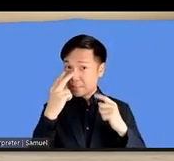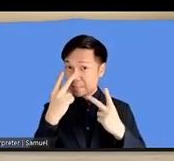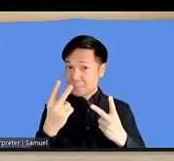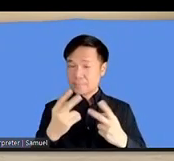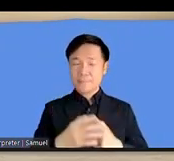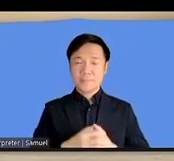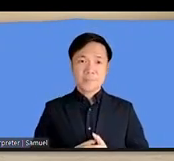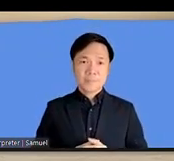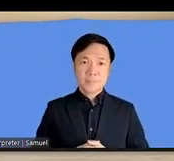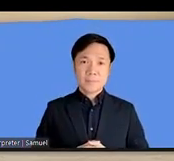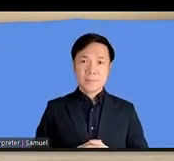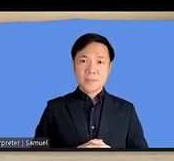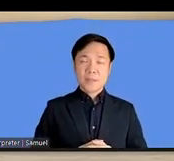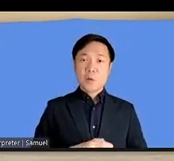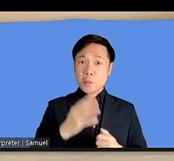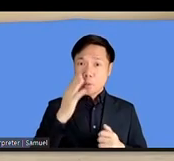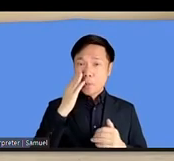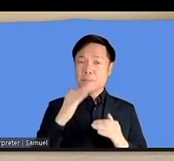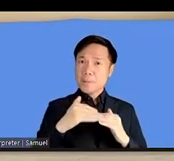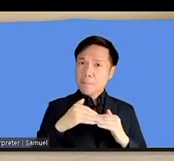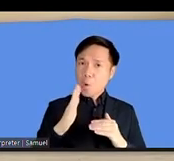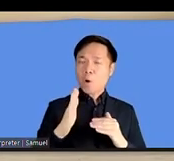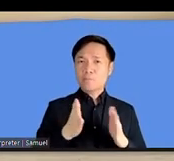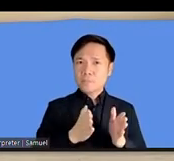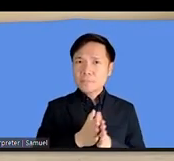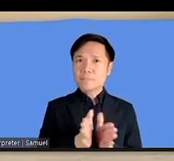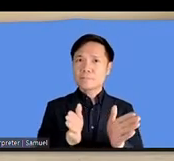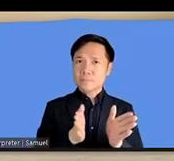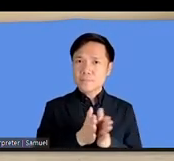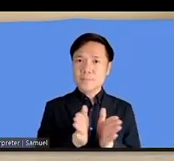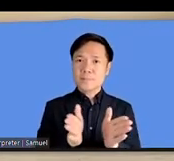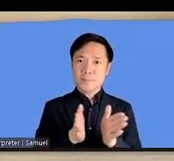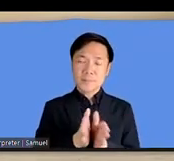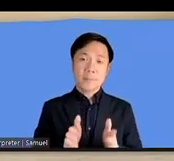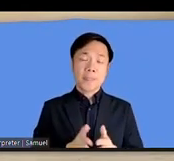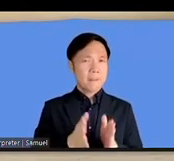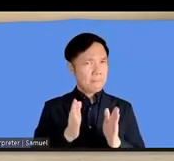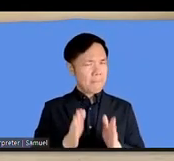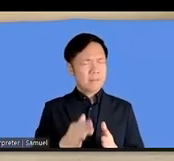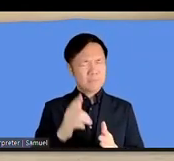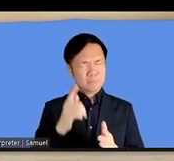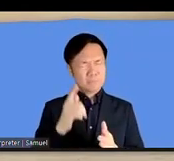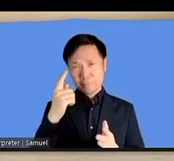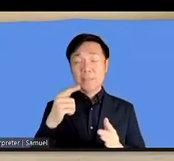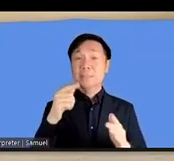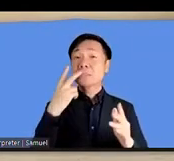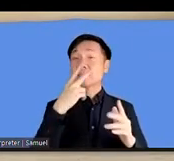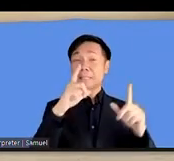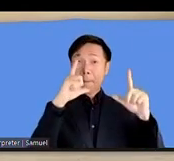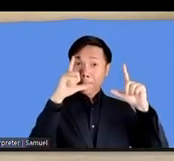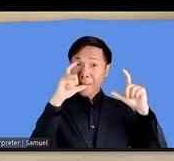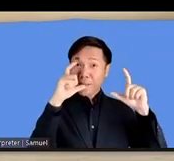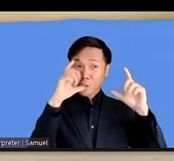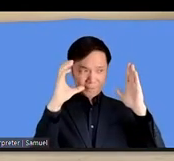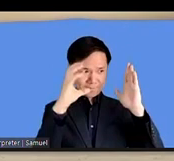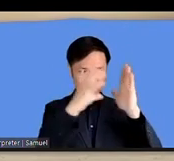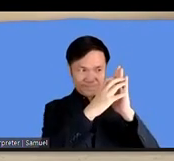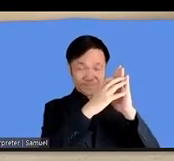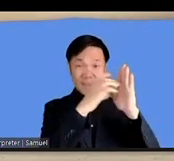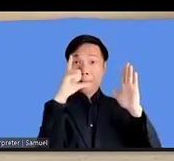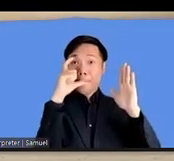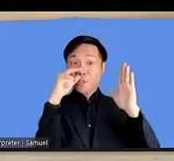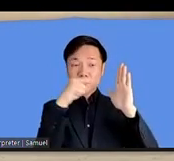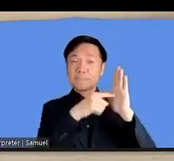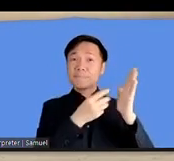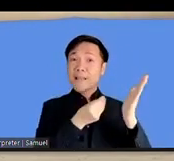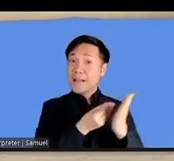to every of oturations to be they're integrated there's a out there just anything and is over the always